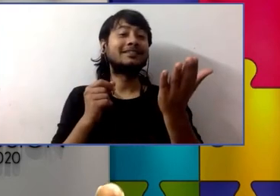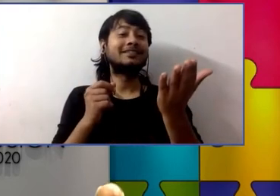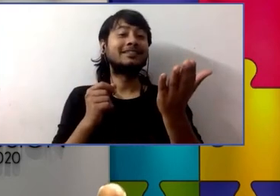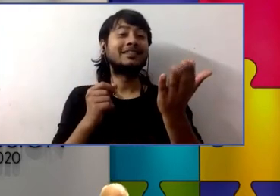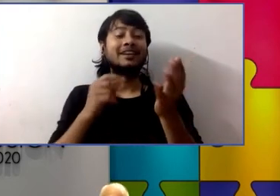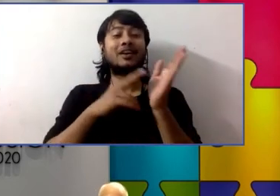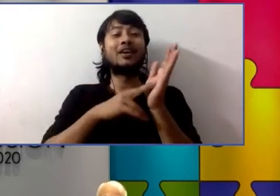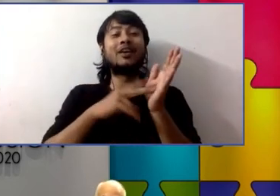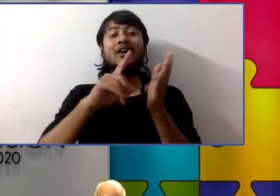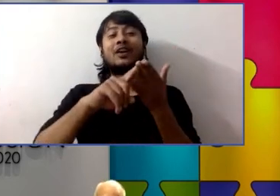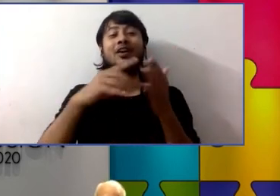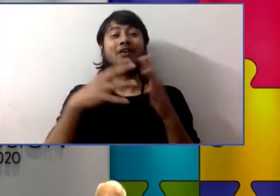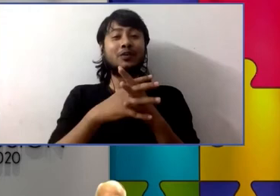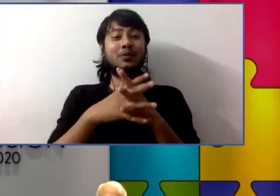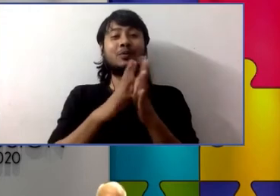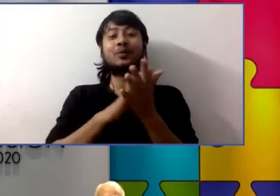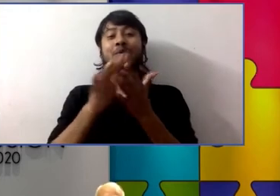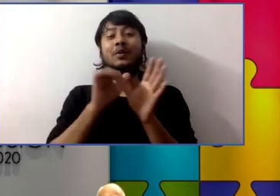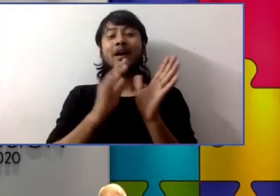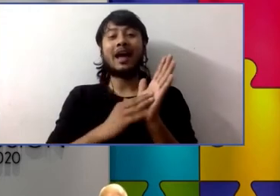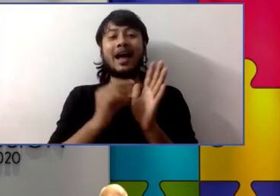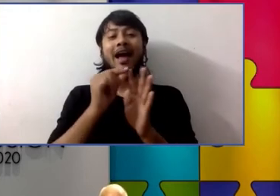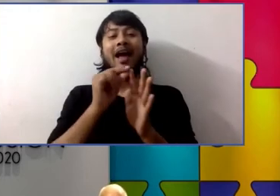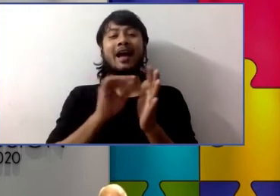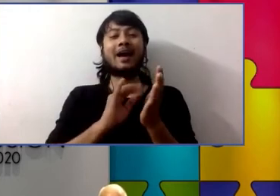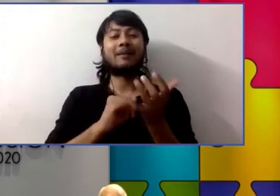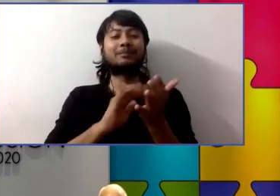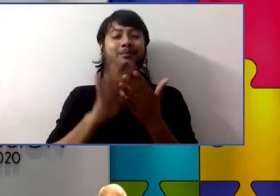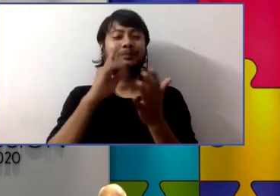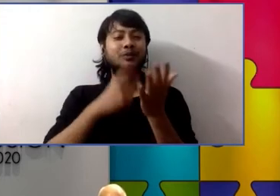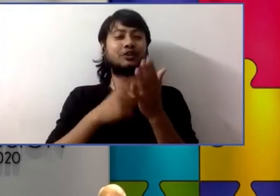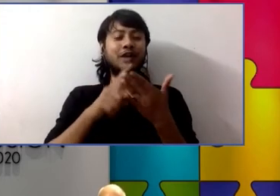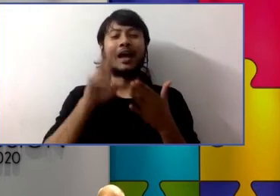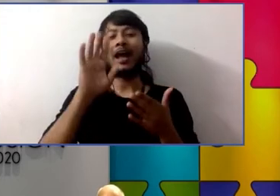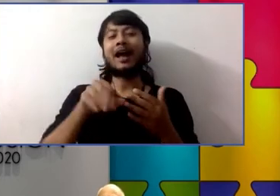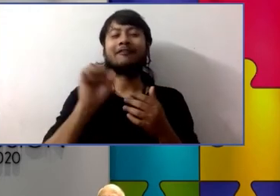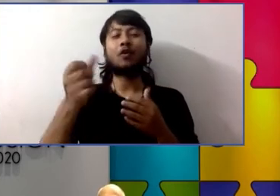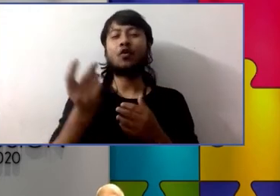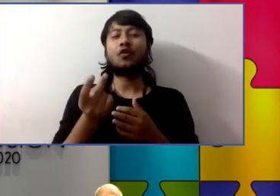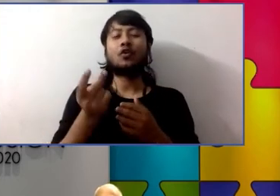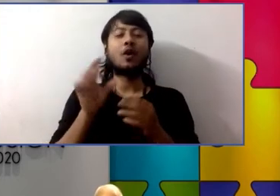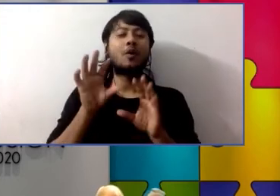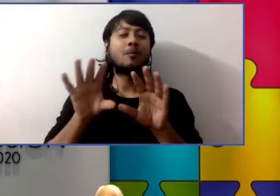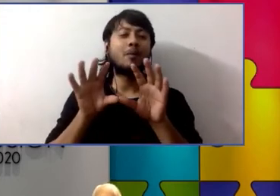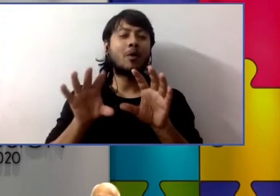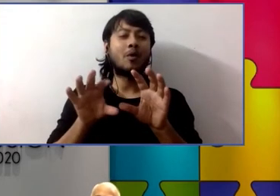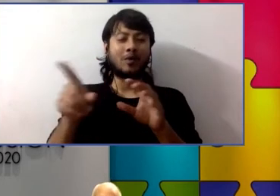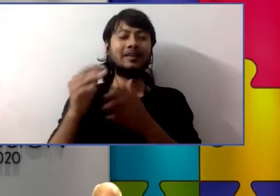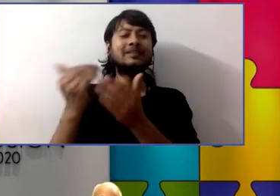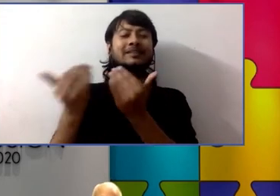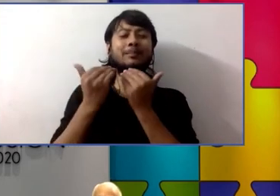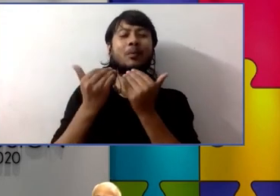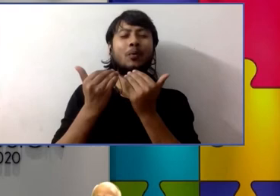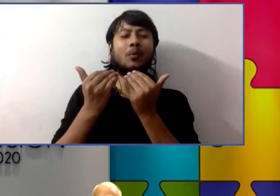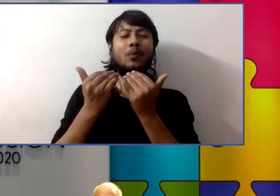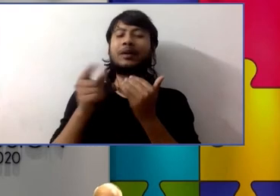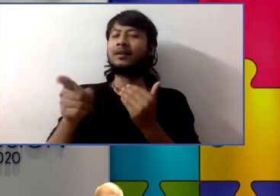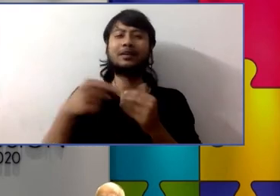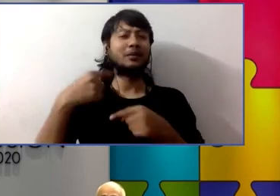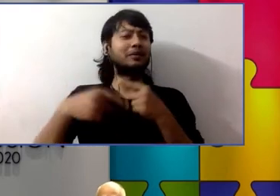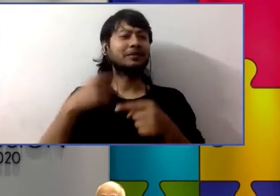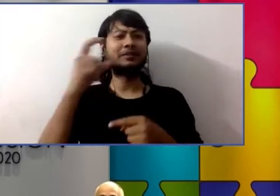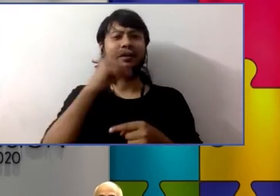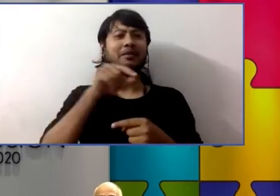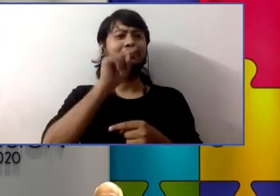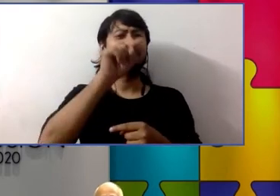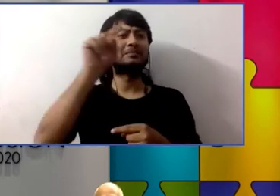sometimes bringing his service dog proton along into class so samuel feels like he belongs in every aspect of society and of course i'm